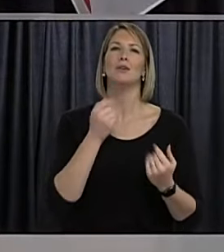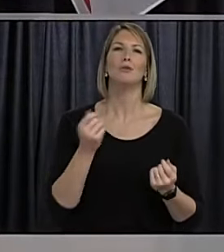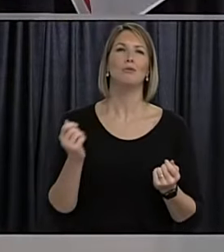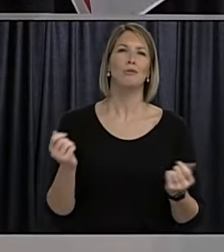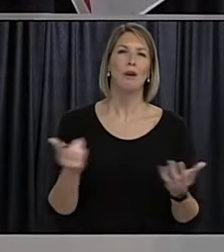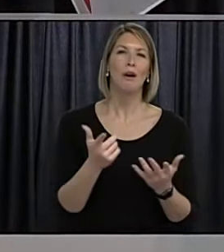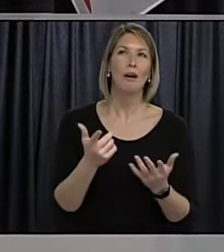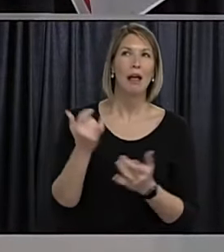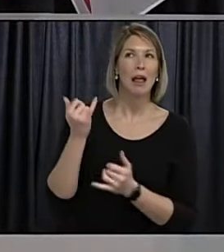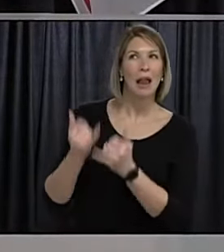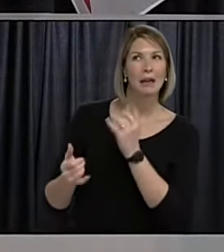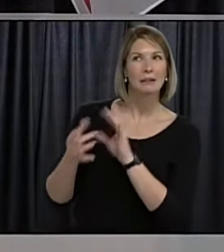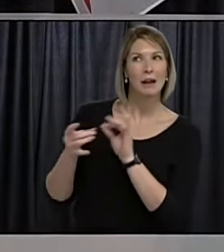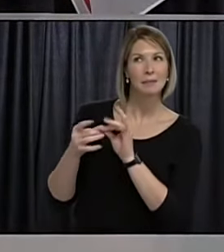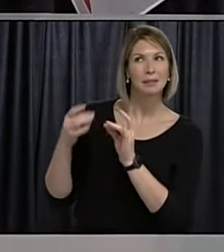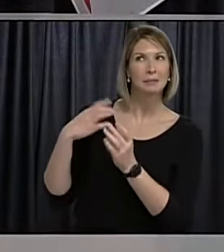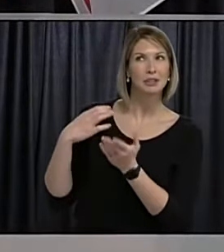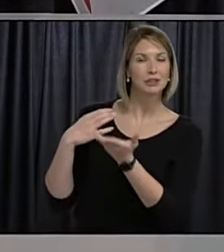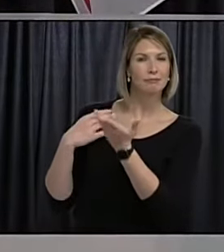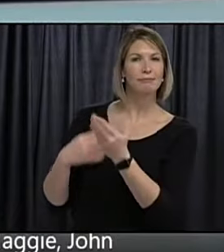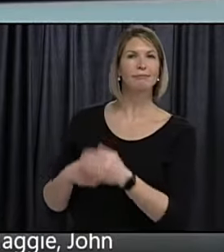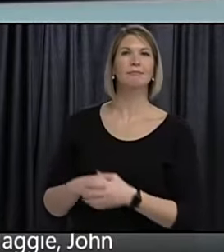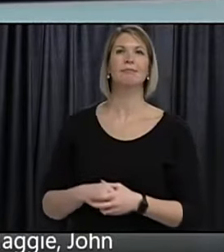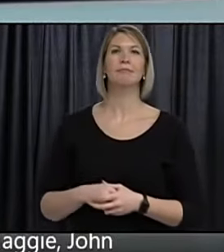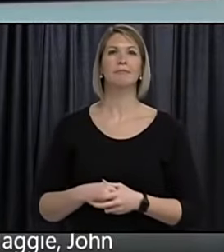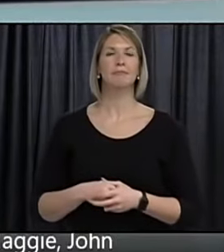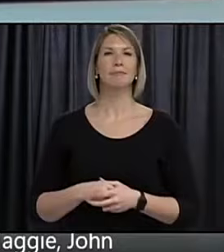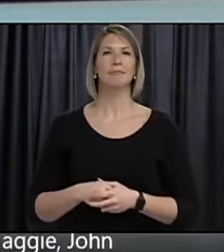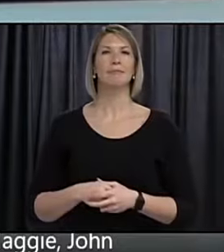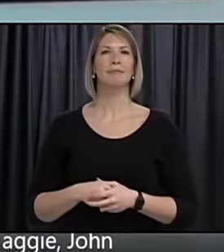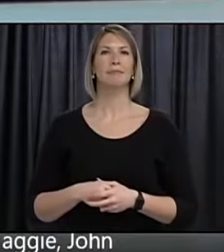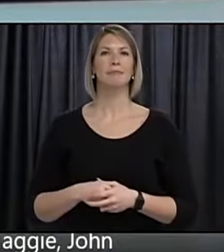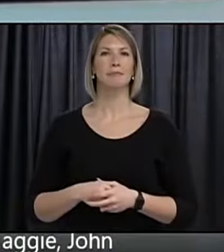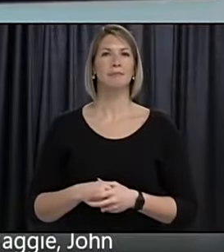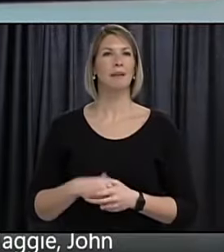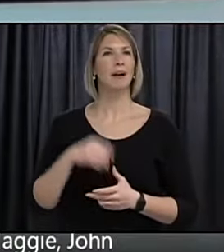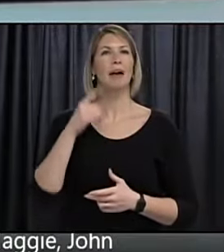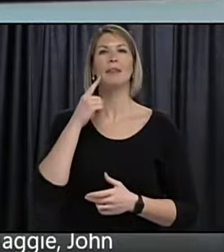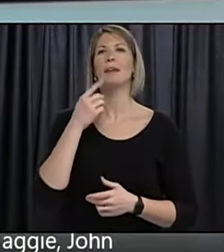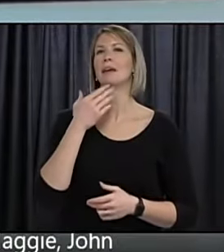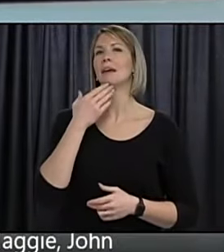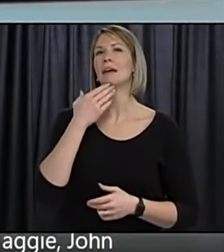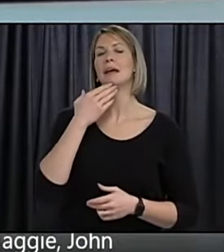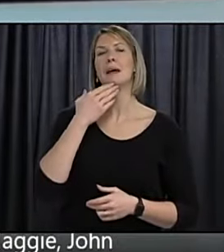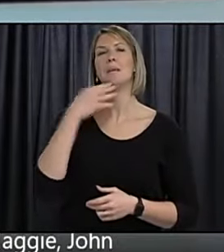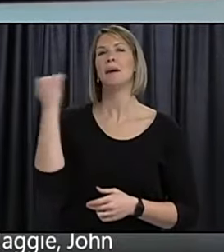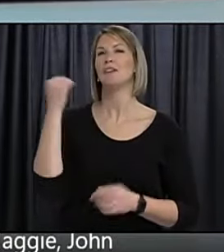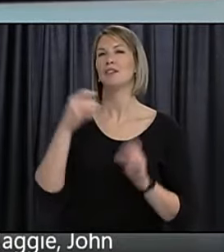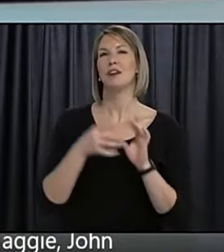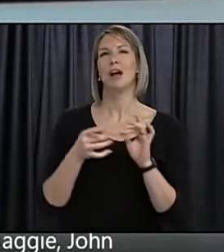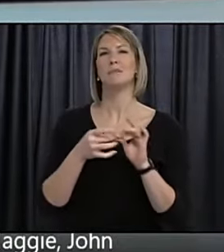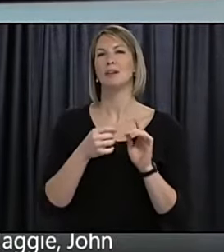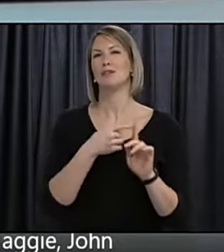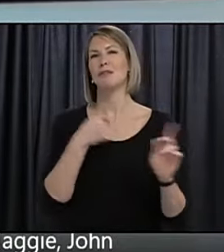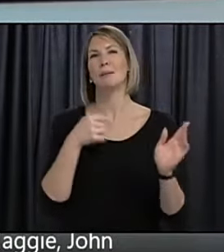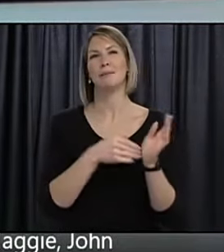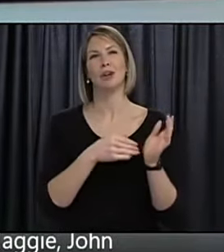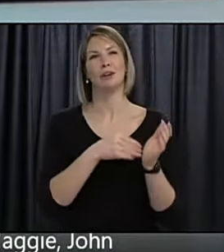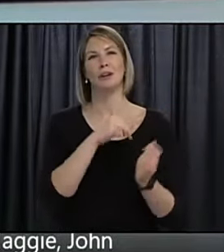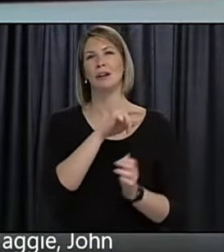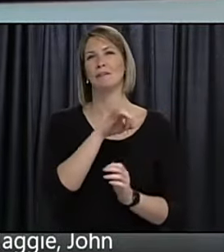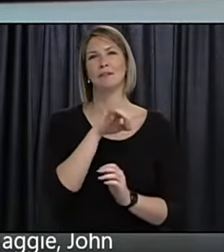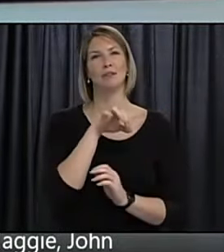do you have any final comments for today i think in actual fact the best final comments came from dr fitzgerald in answer to